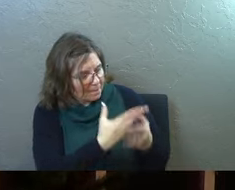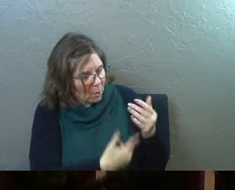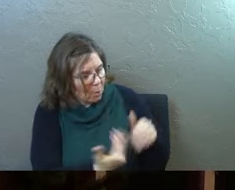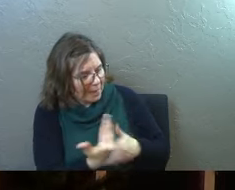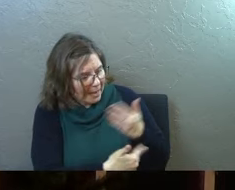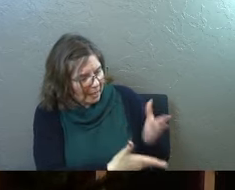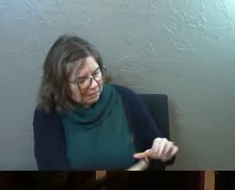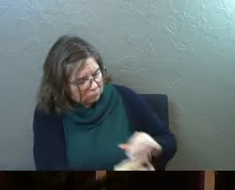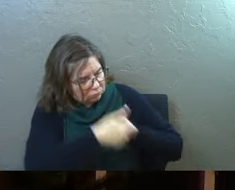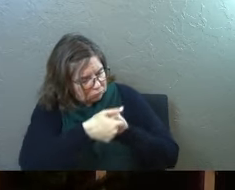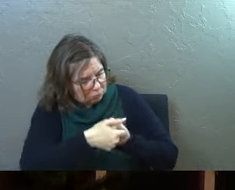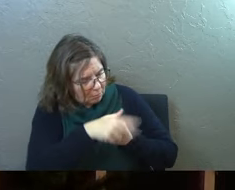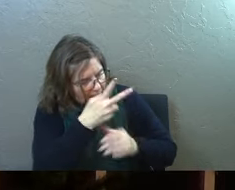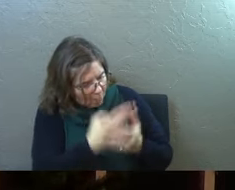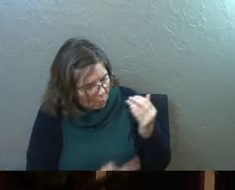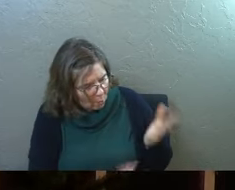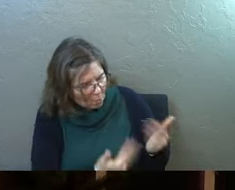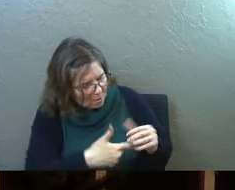both your hands.